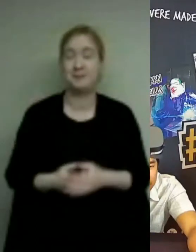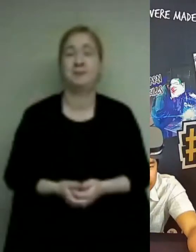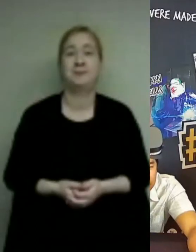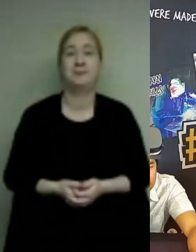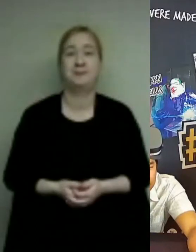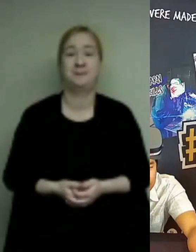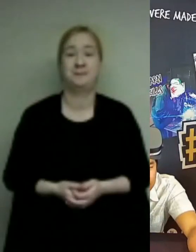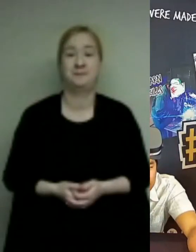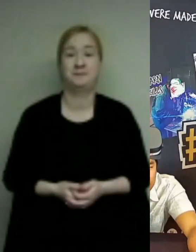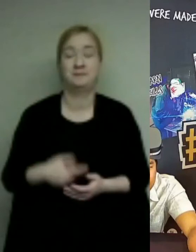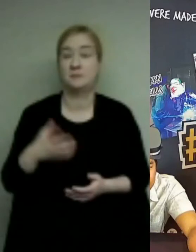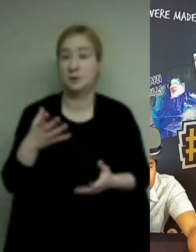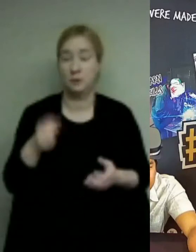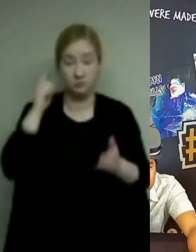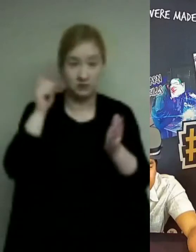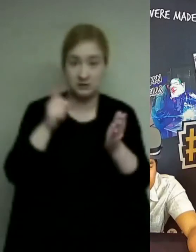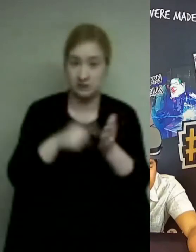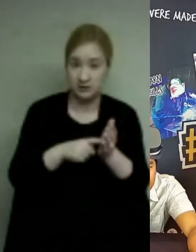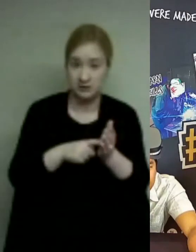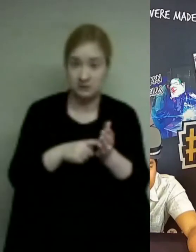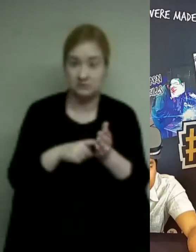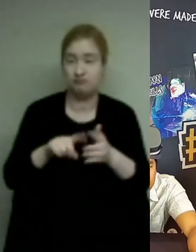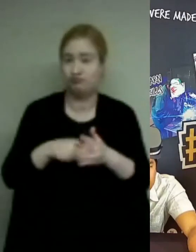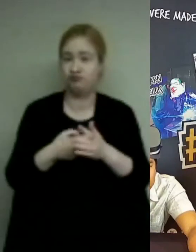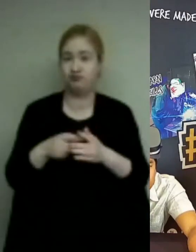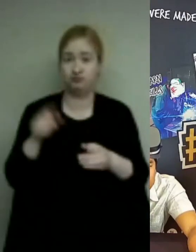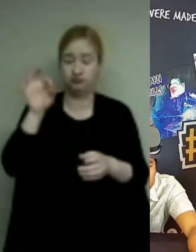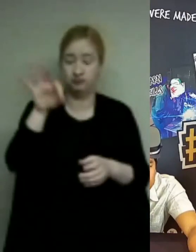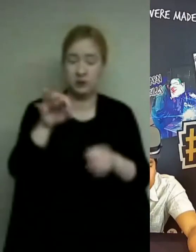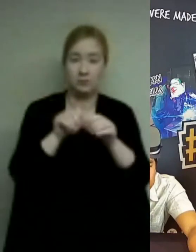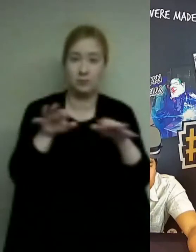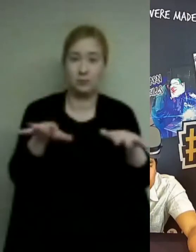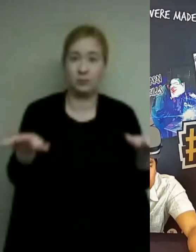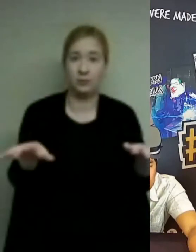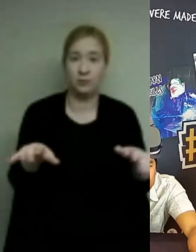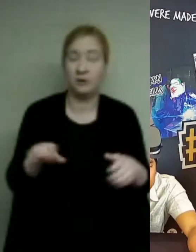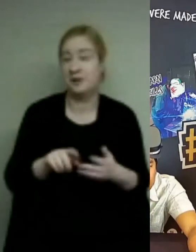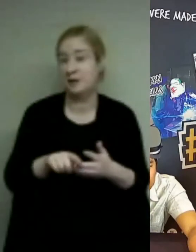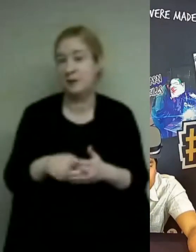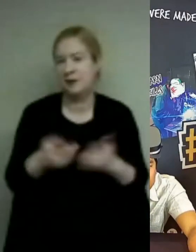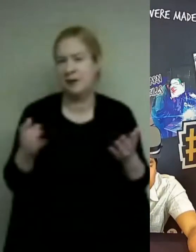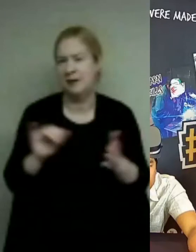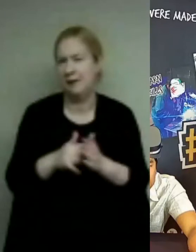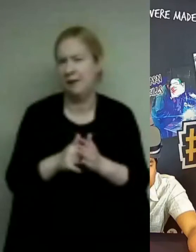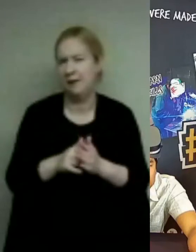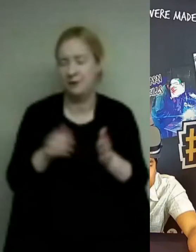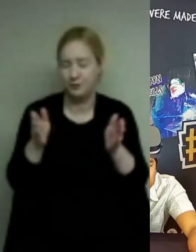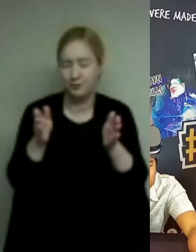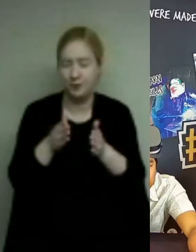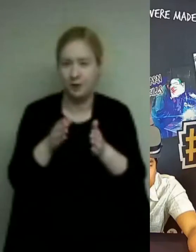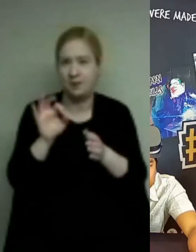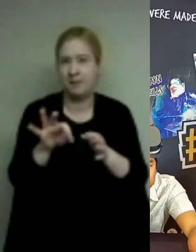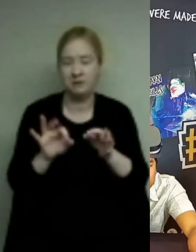acknowledge that creating a ripple starts with small changes that make big waves just like we heard in their story this morning in